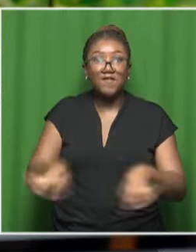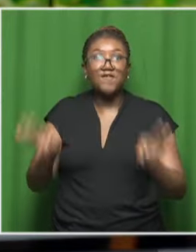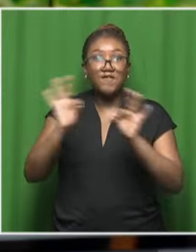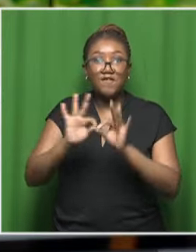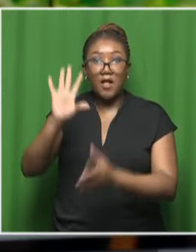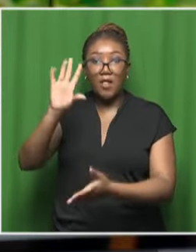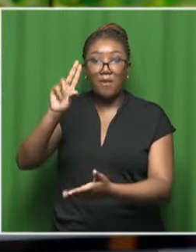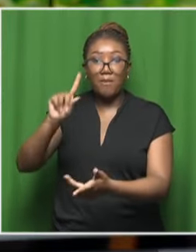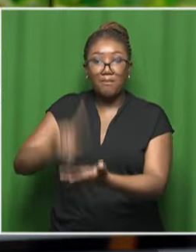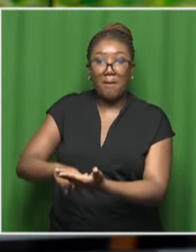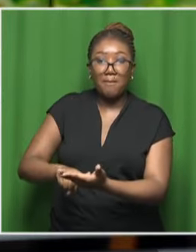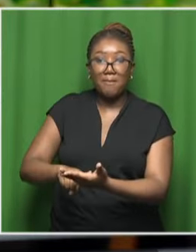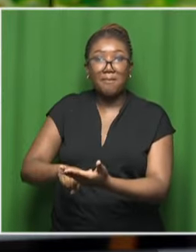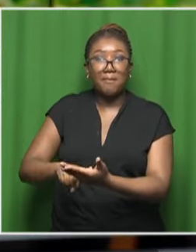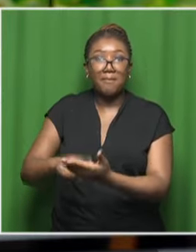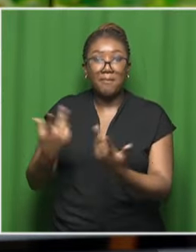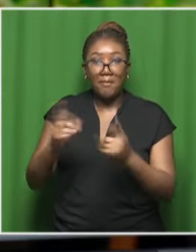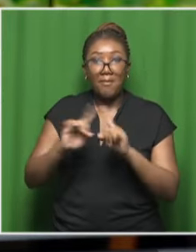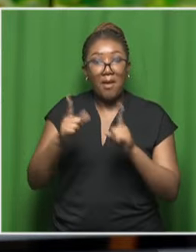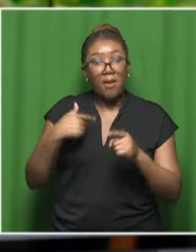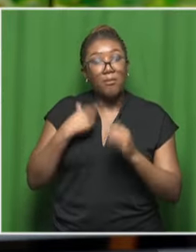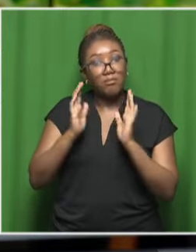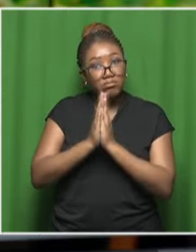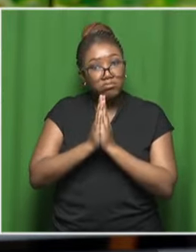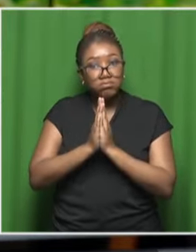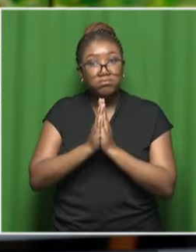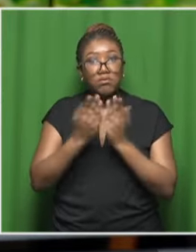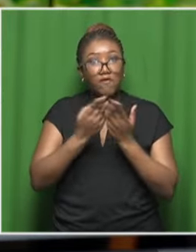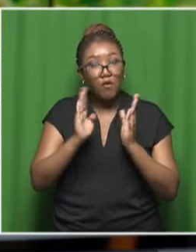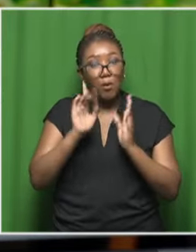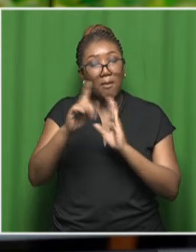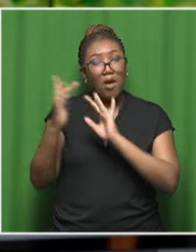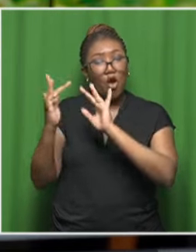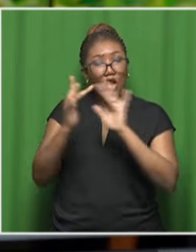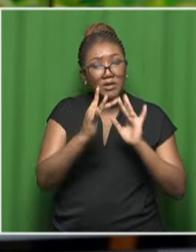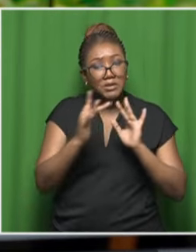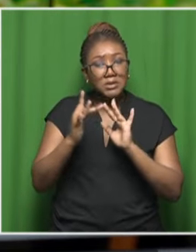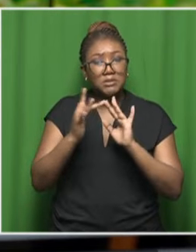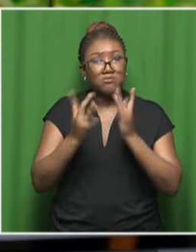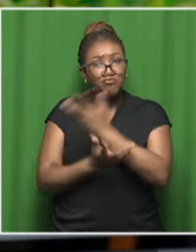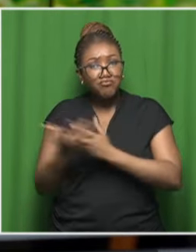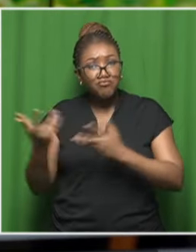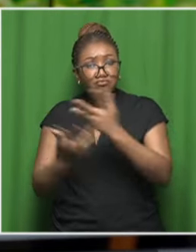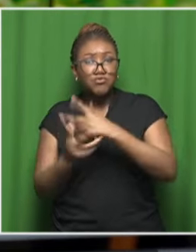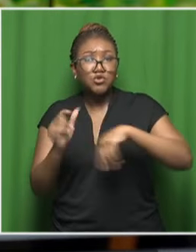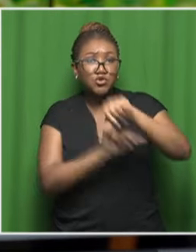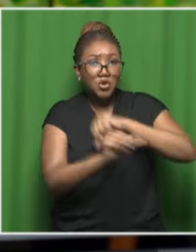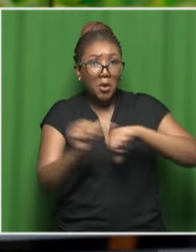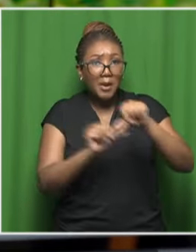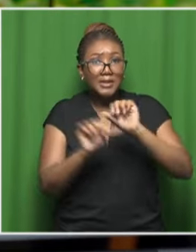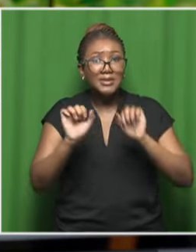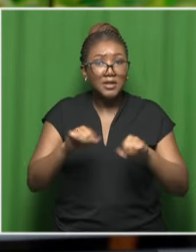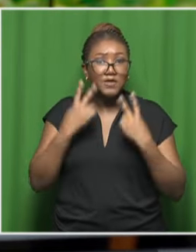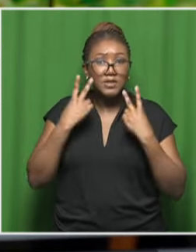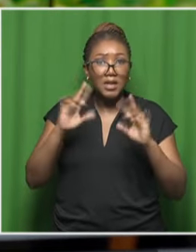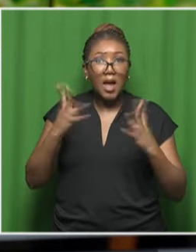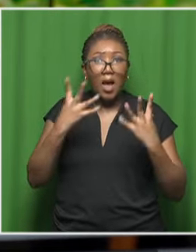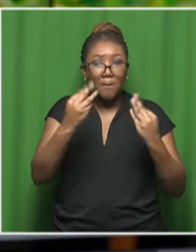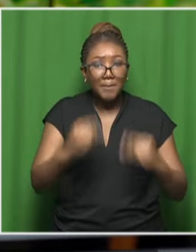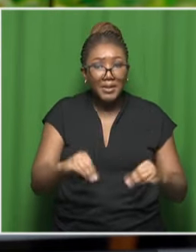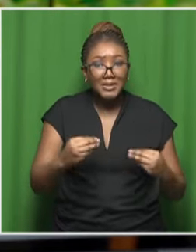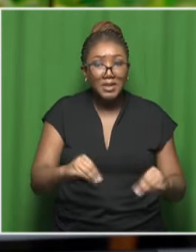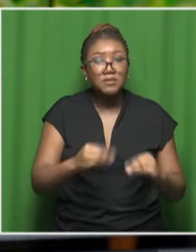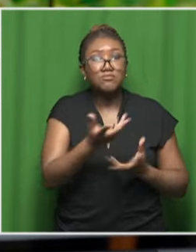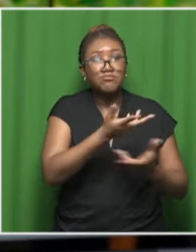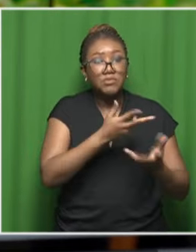would like to encourage them to establish a good, healthy network while they're still playing. And, basically, we look at corporates to